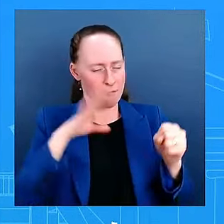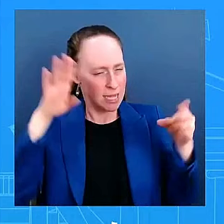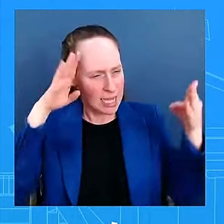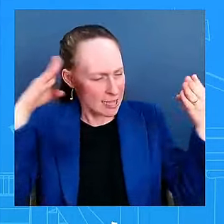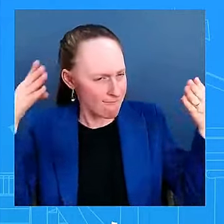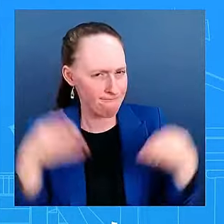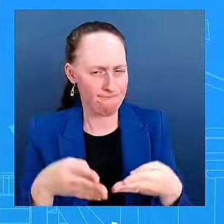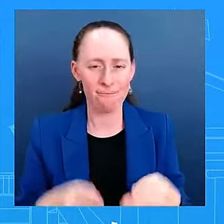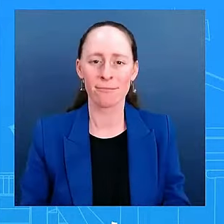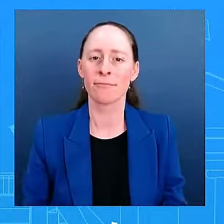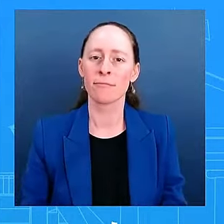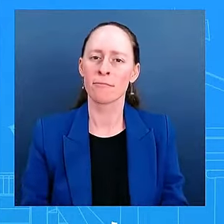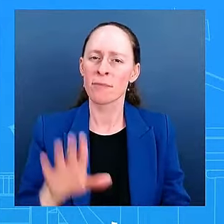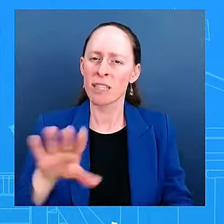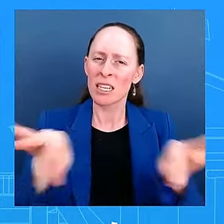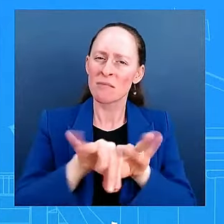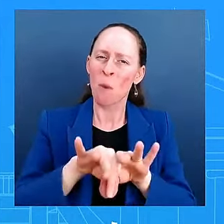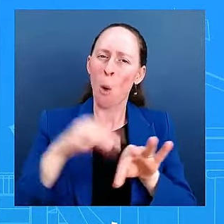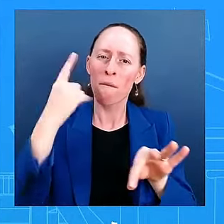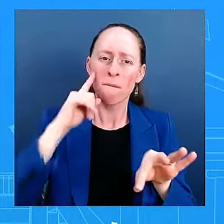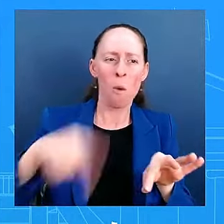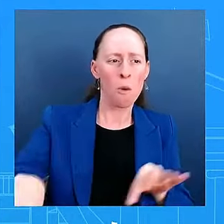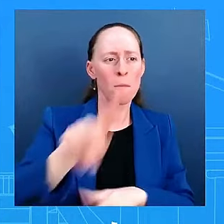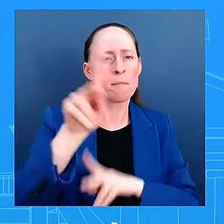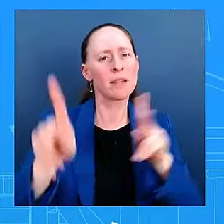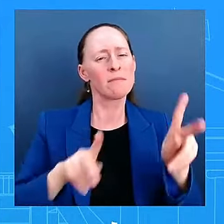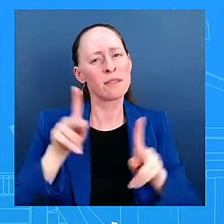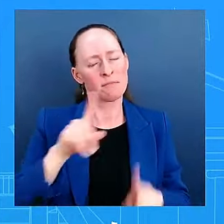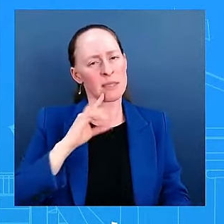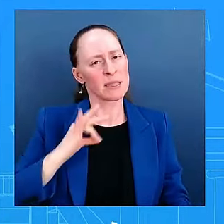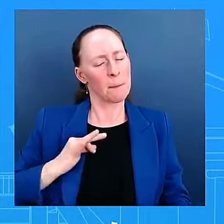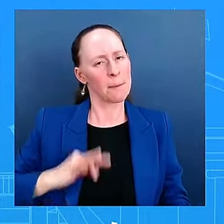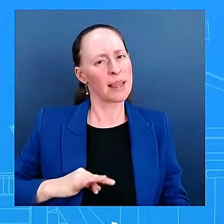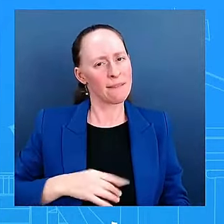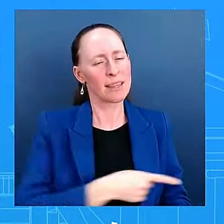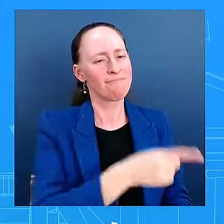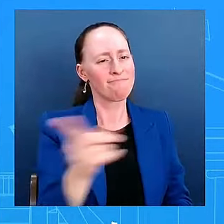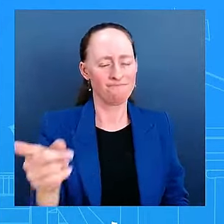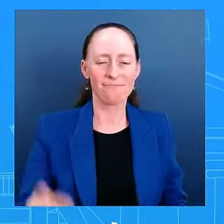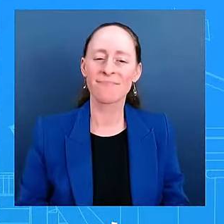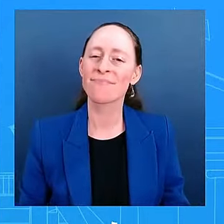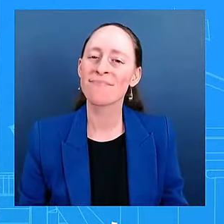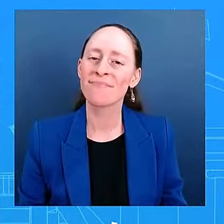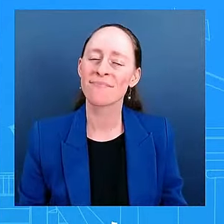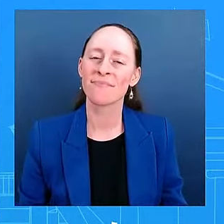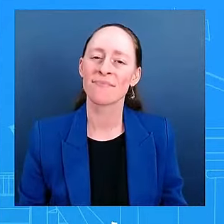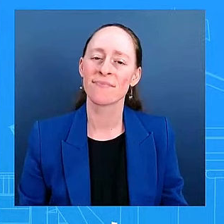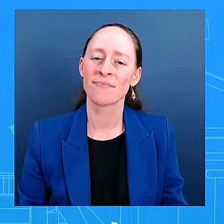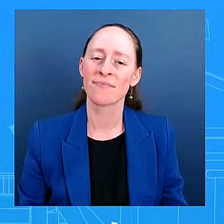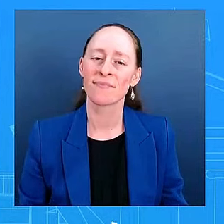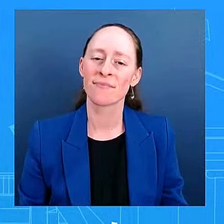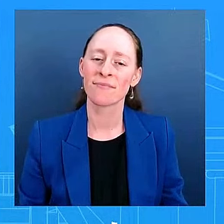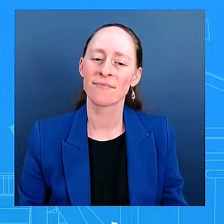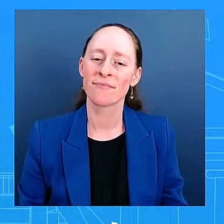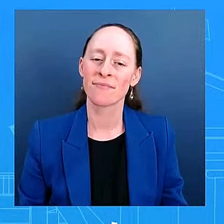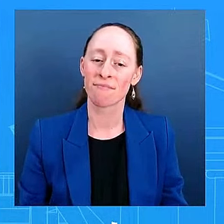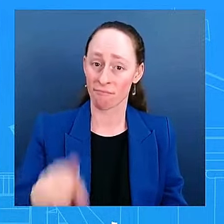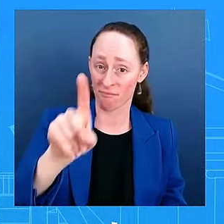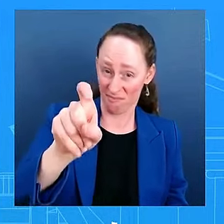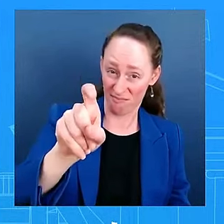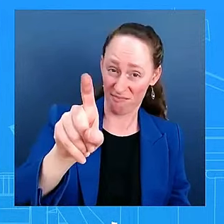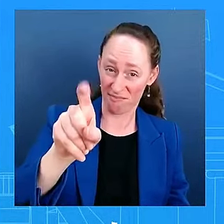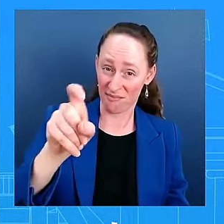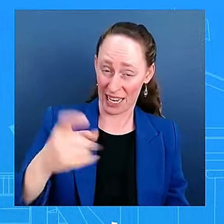Nancy. Thank you. Does the president have any regrets about when he chose to leave the race or any regrets about